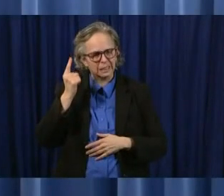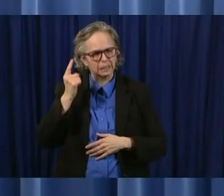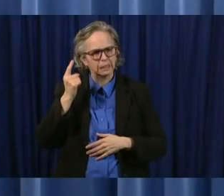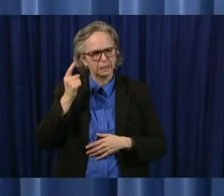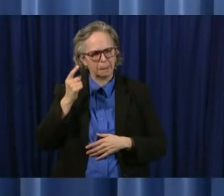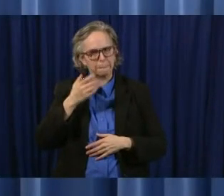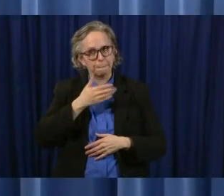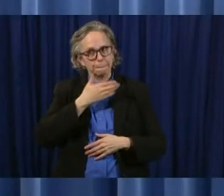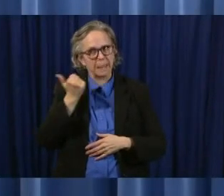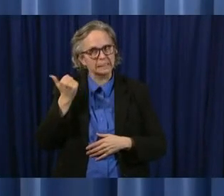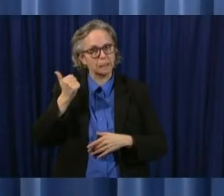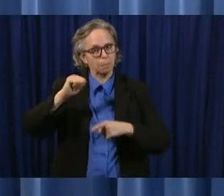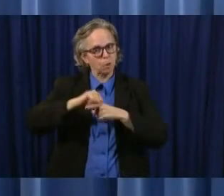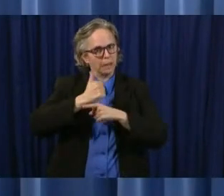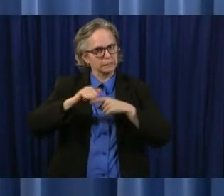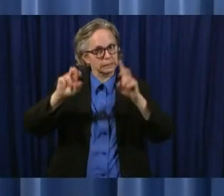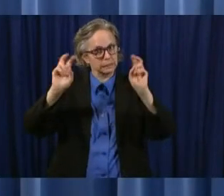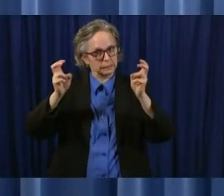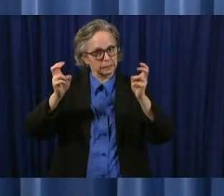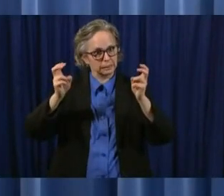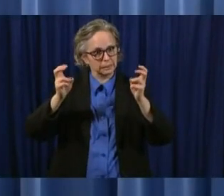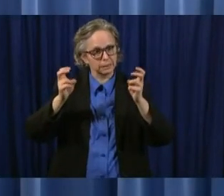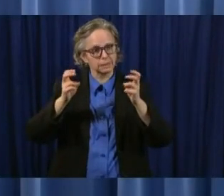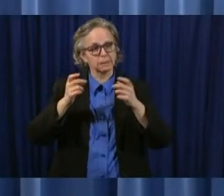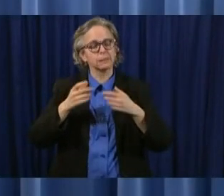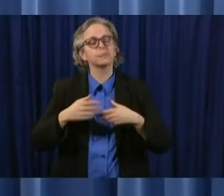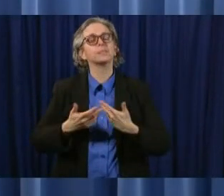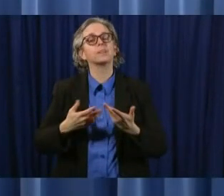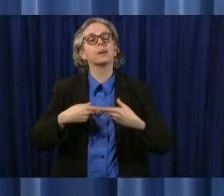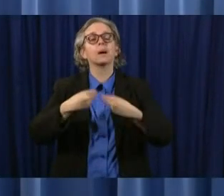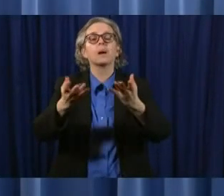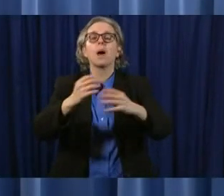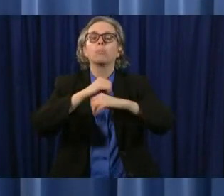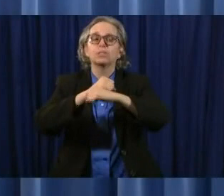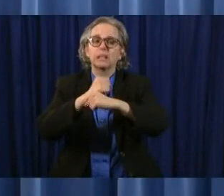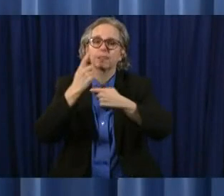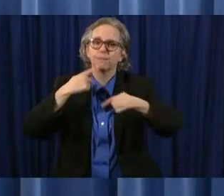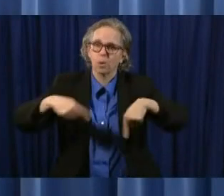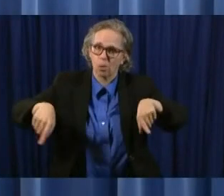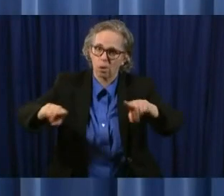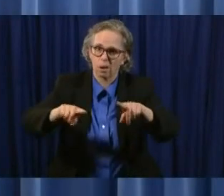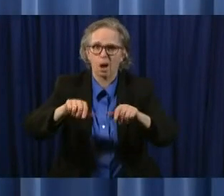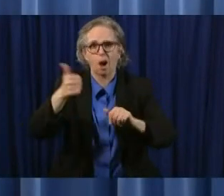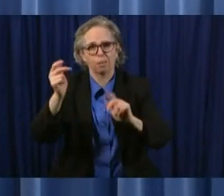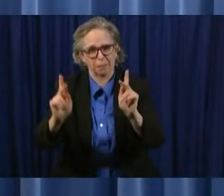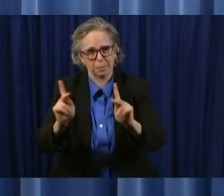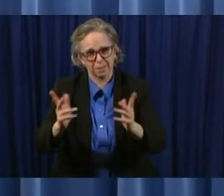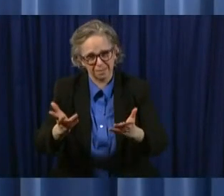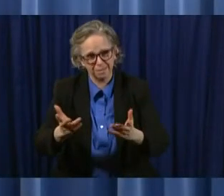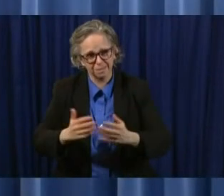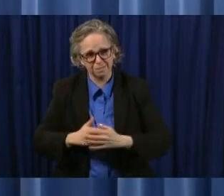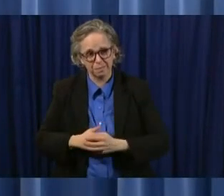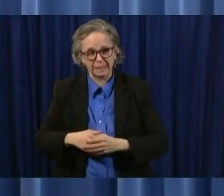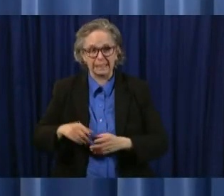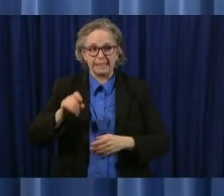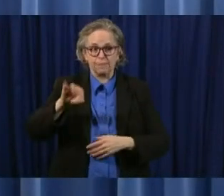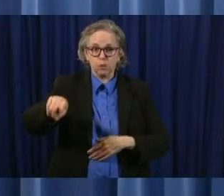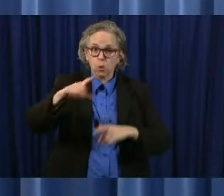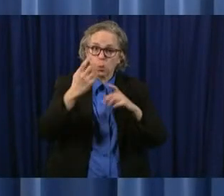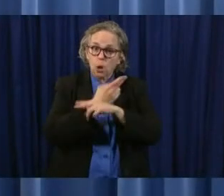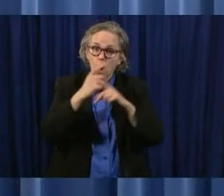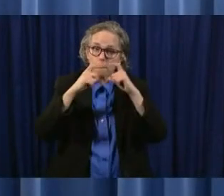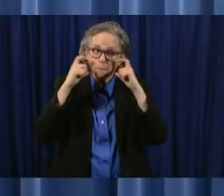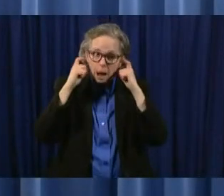it gives added protection to others and when you wear a mask you're protecting those